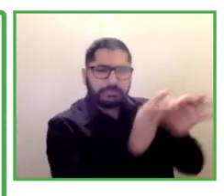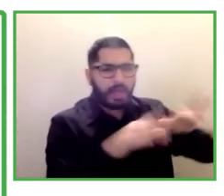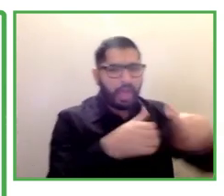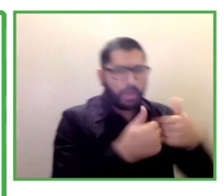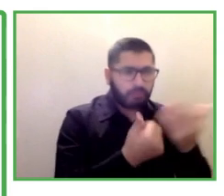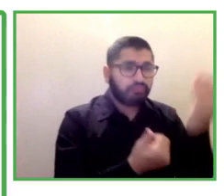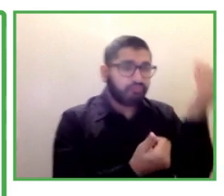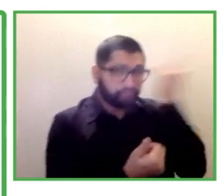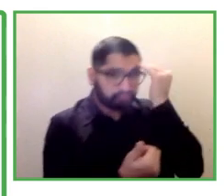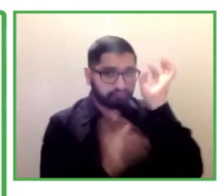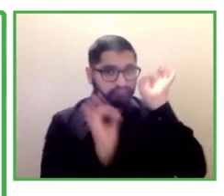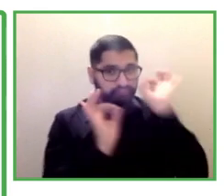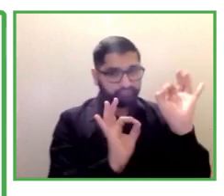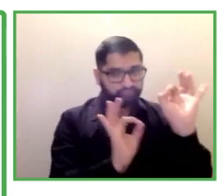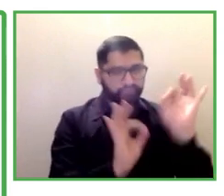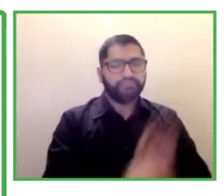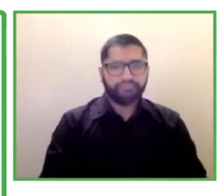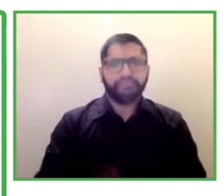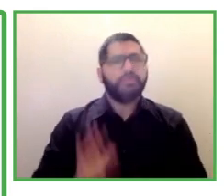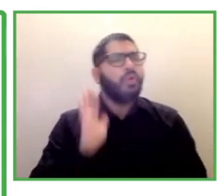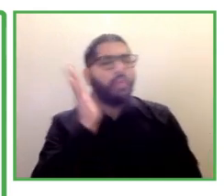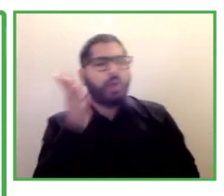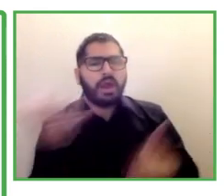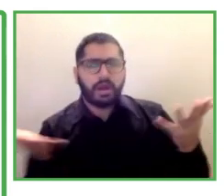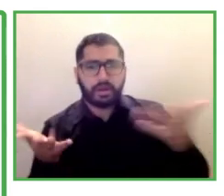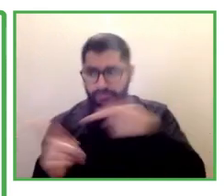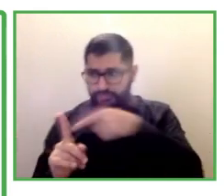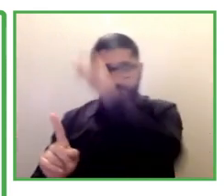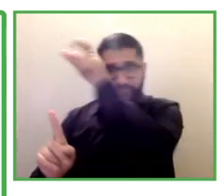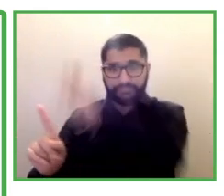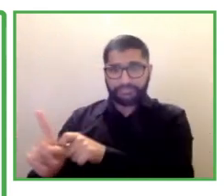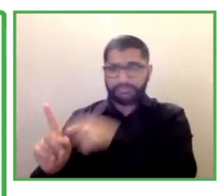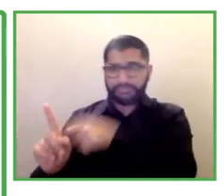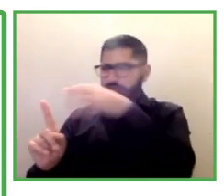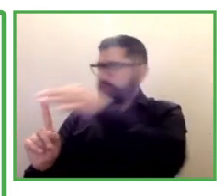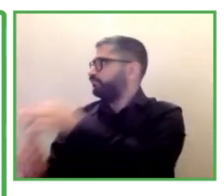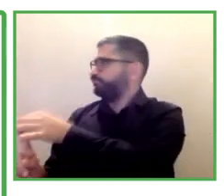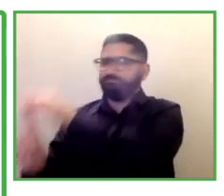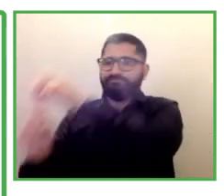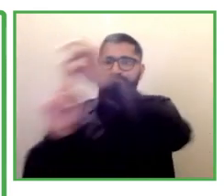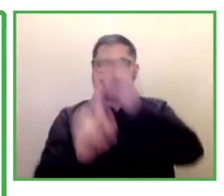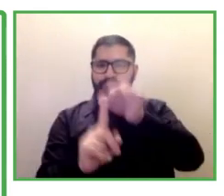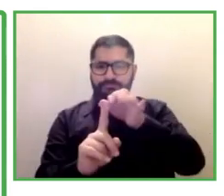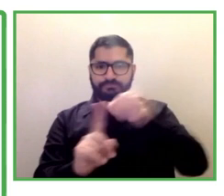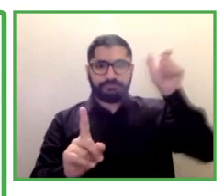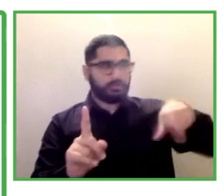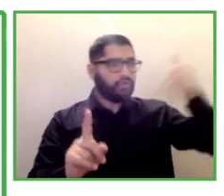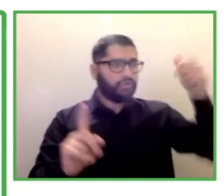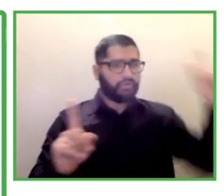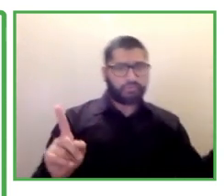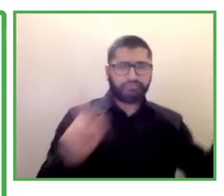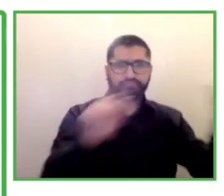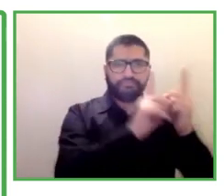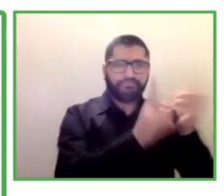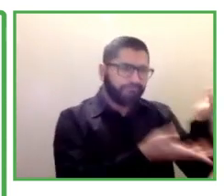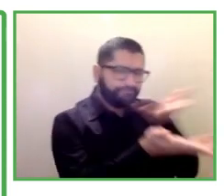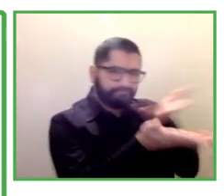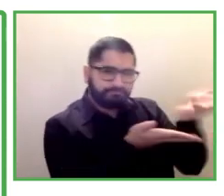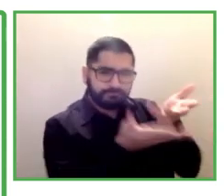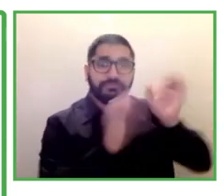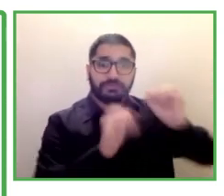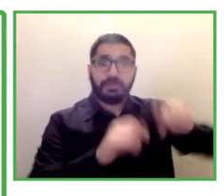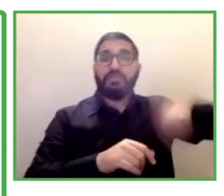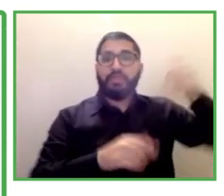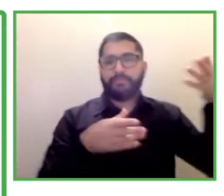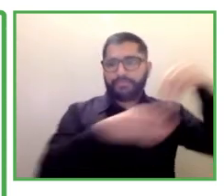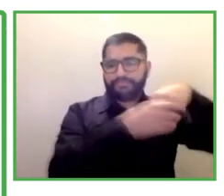we then uh determine a short list of two or three or four student candidates for each internship available and we pass these on to the